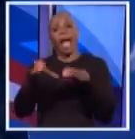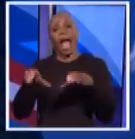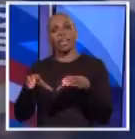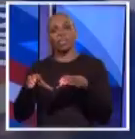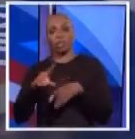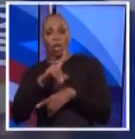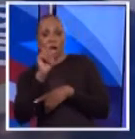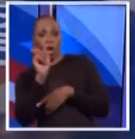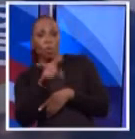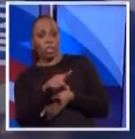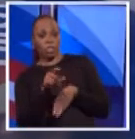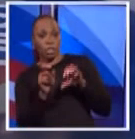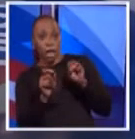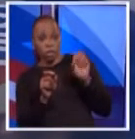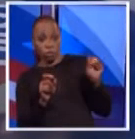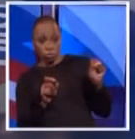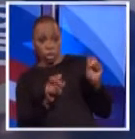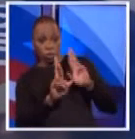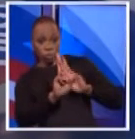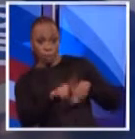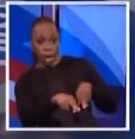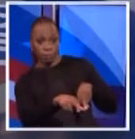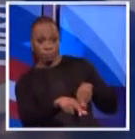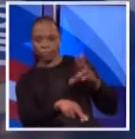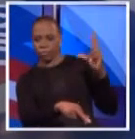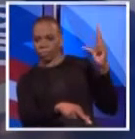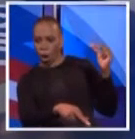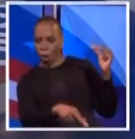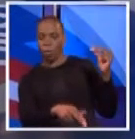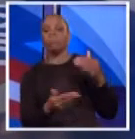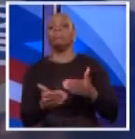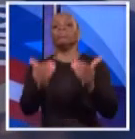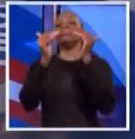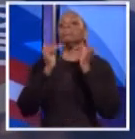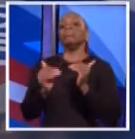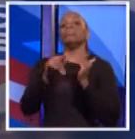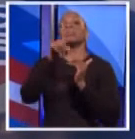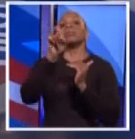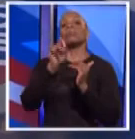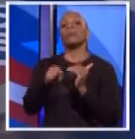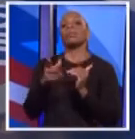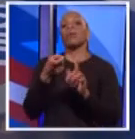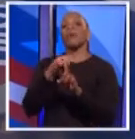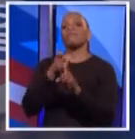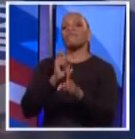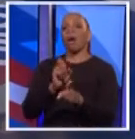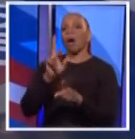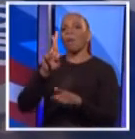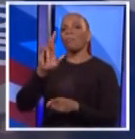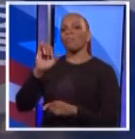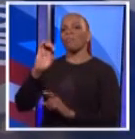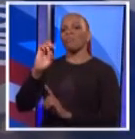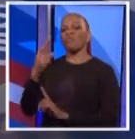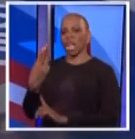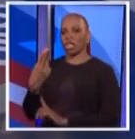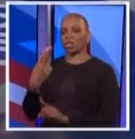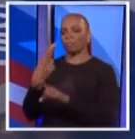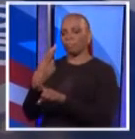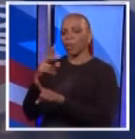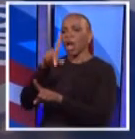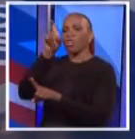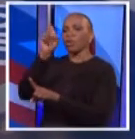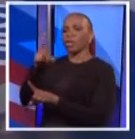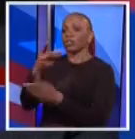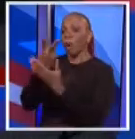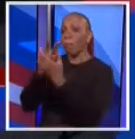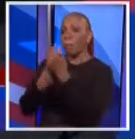Mr. Stringer, did you want to rebut that? Okay. The next question will be from Rich Lamb. And this question is for